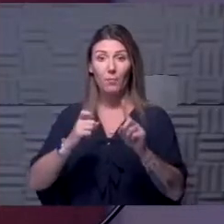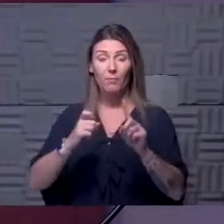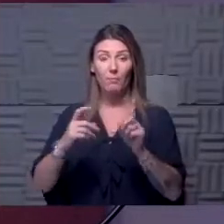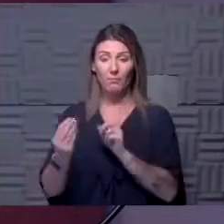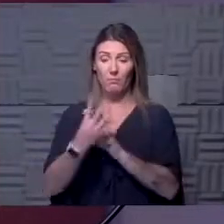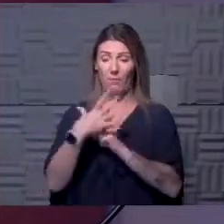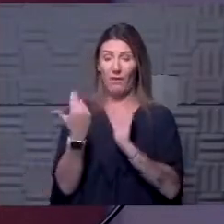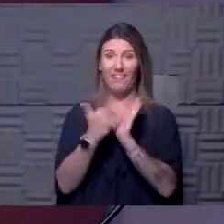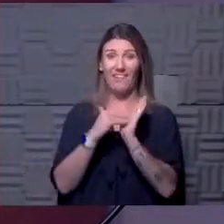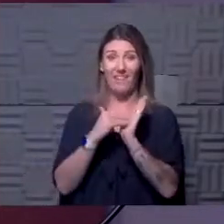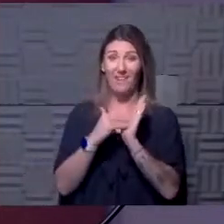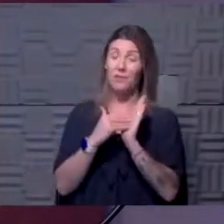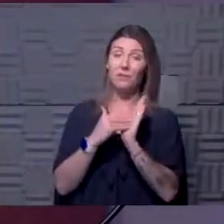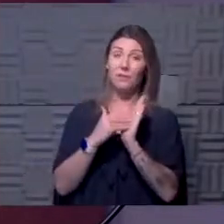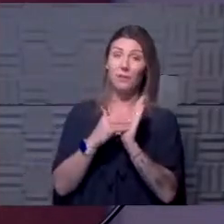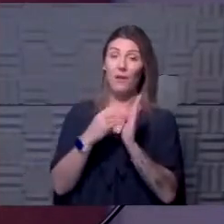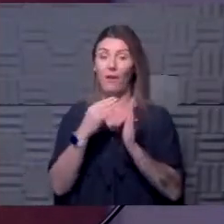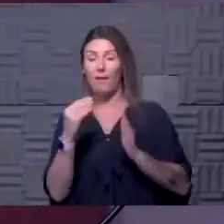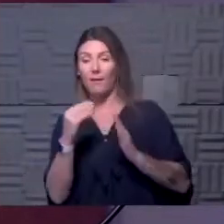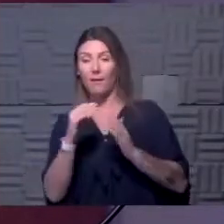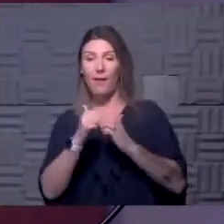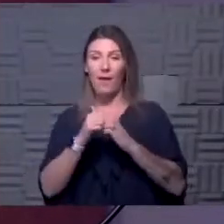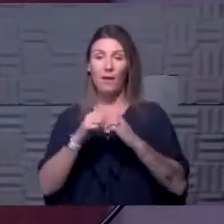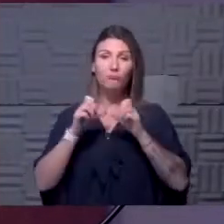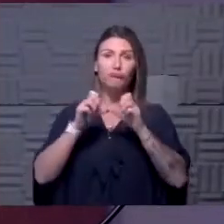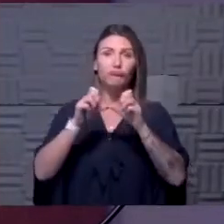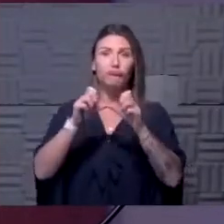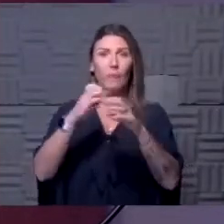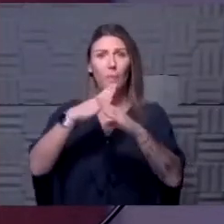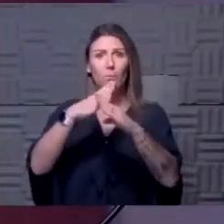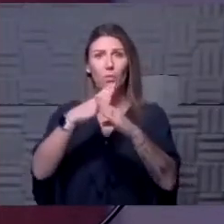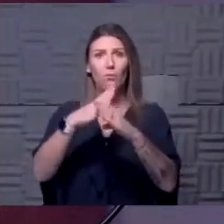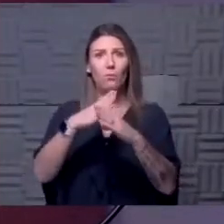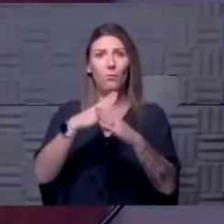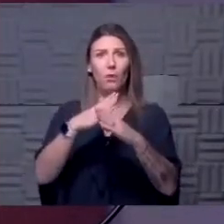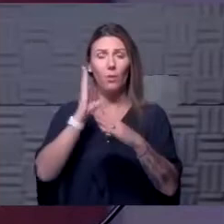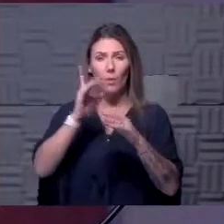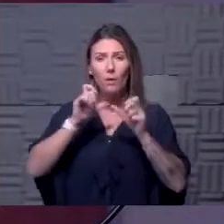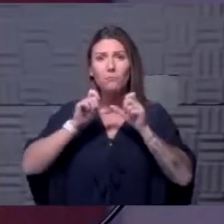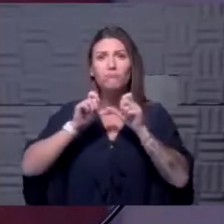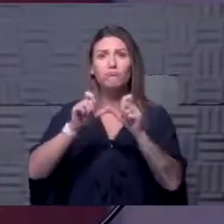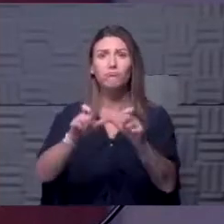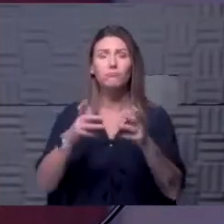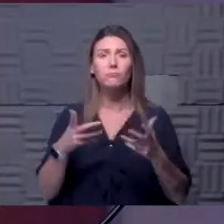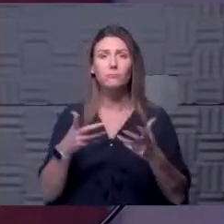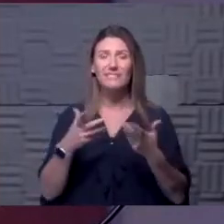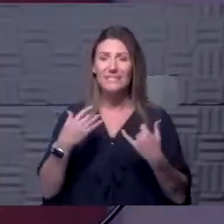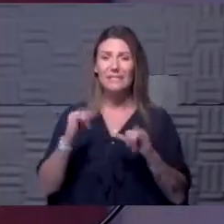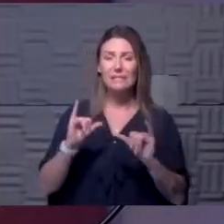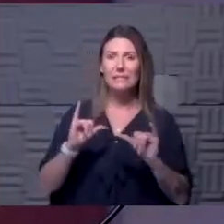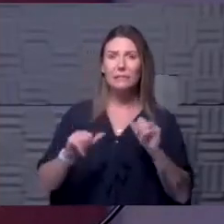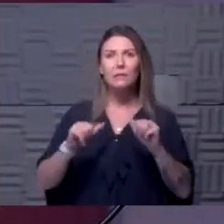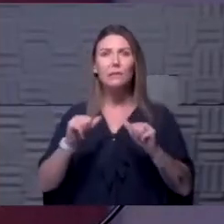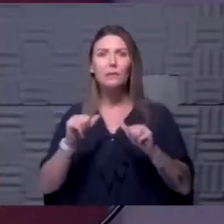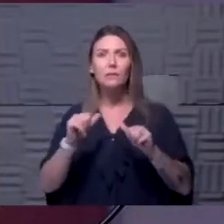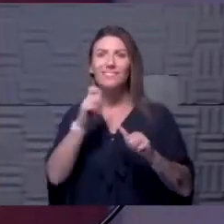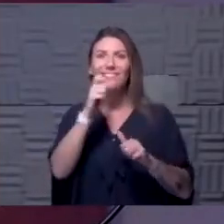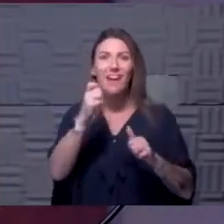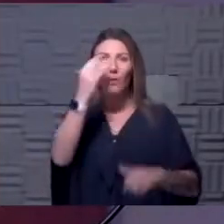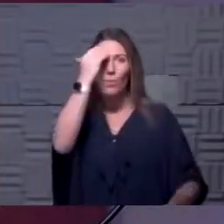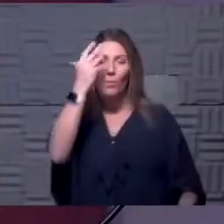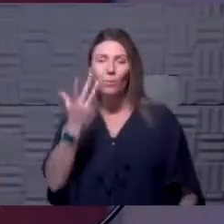getting the disease again and how long that immunity would last is still very much unknown.